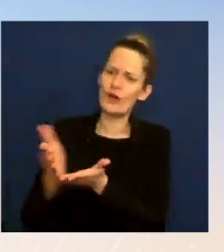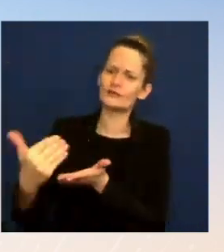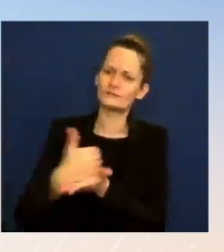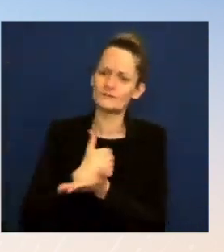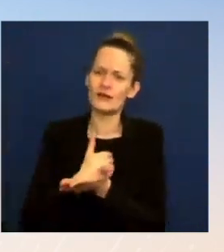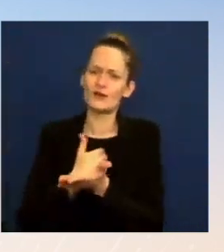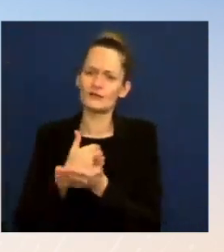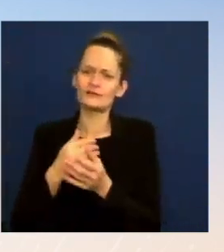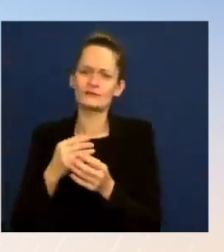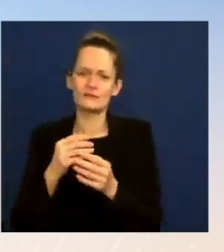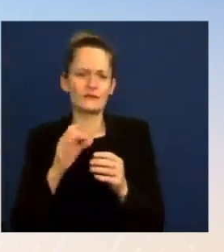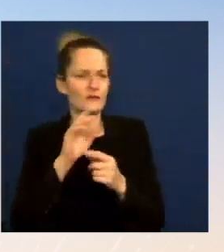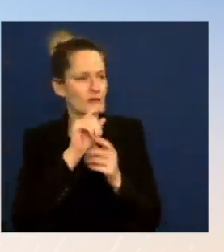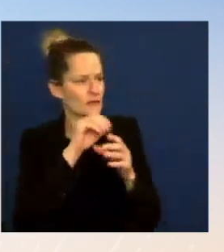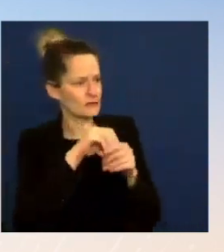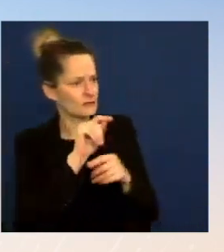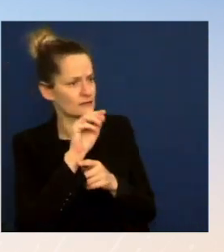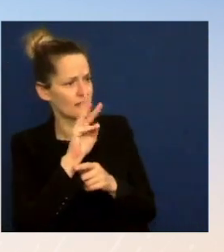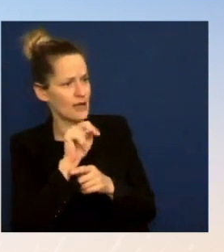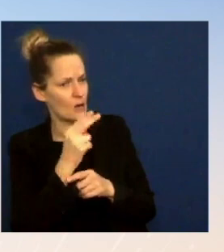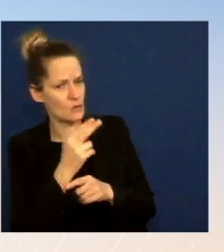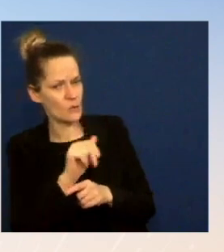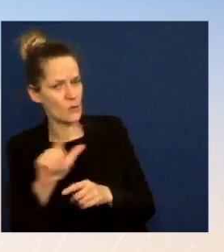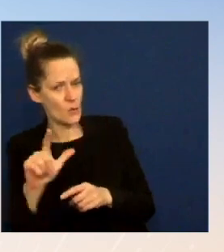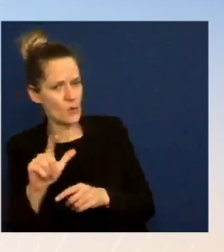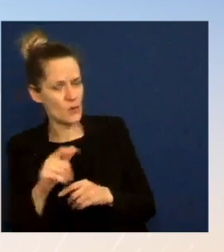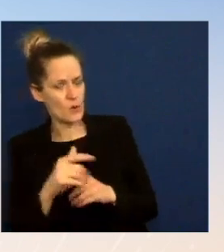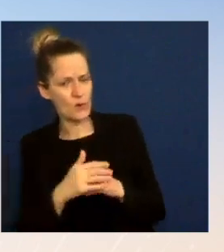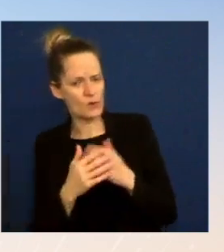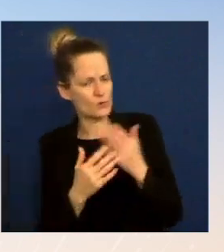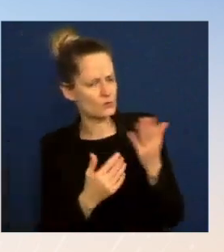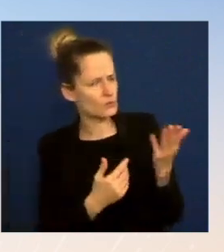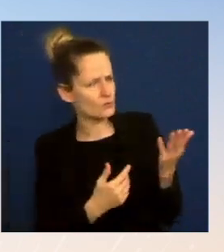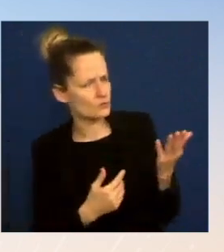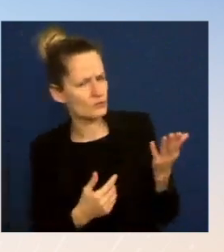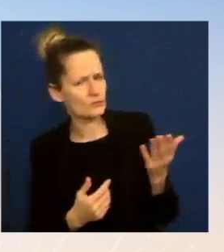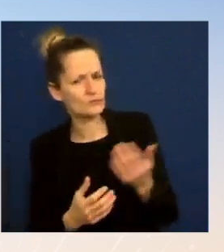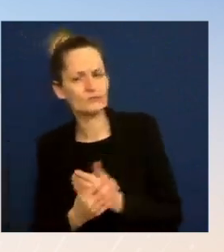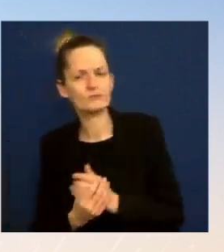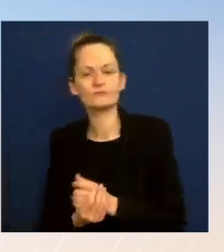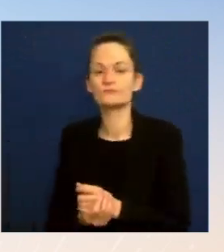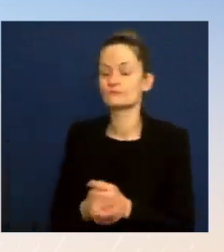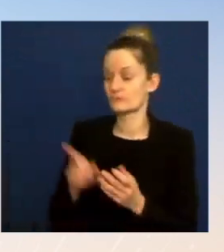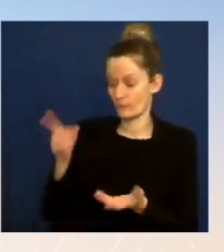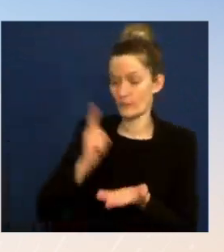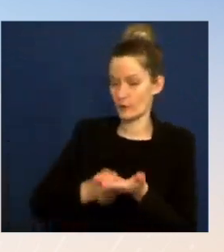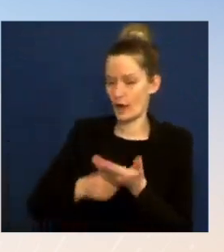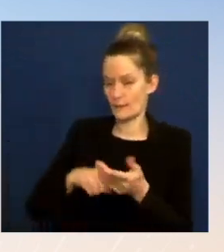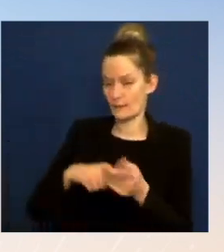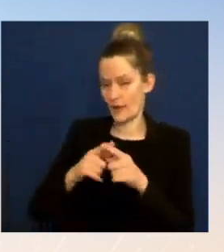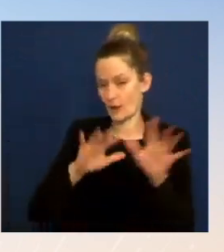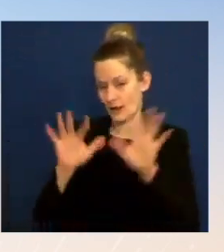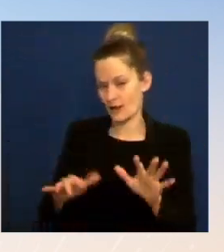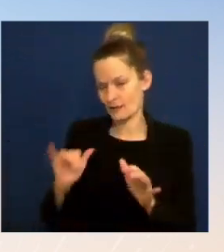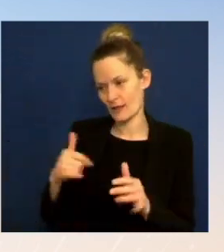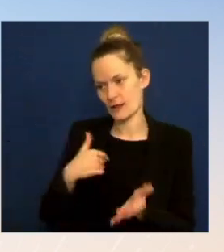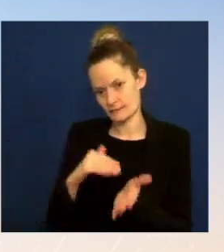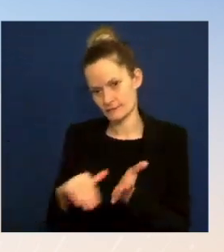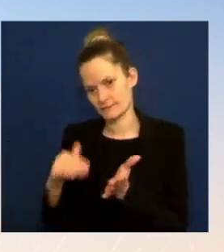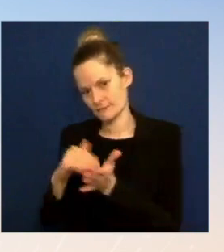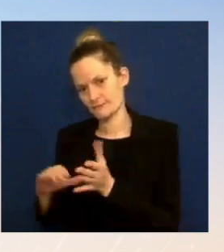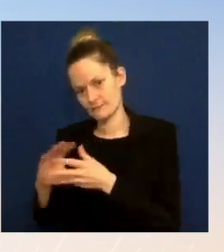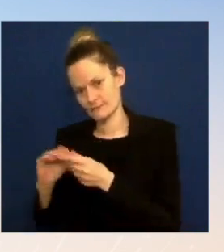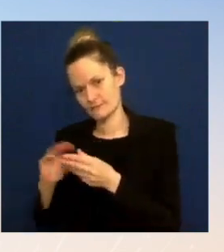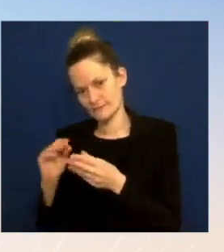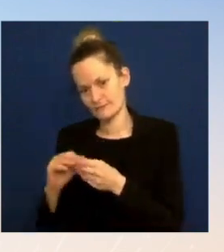about a couple of the components. mean, what we're looking at right here on climate specifically. Again, I've said a couple times, historic investment, many, many